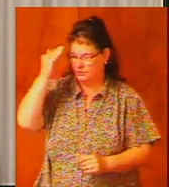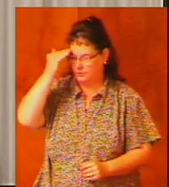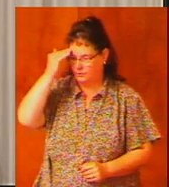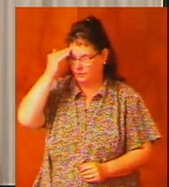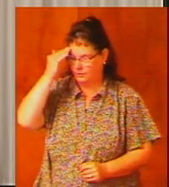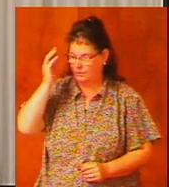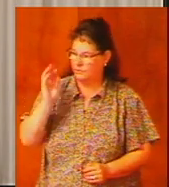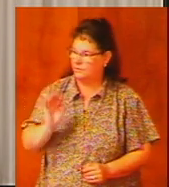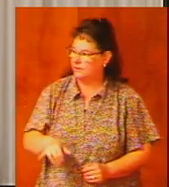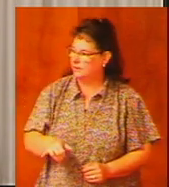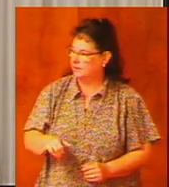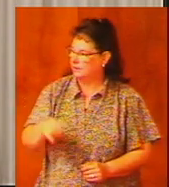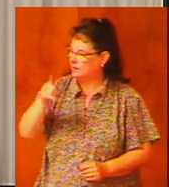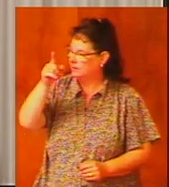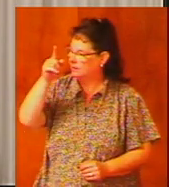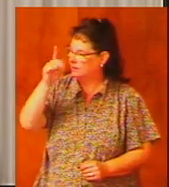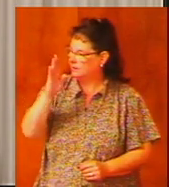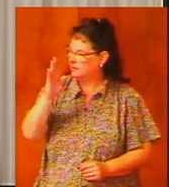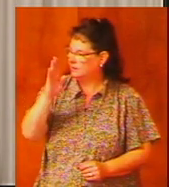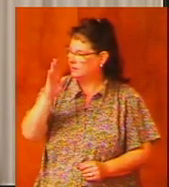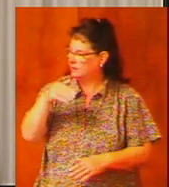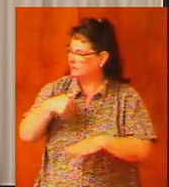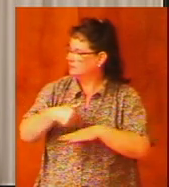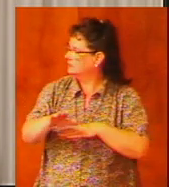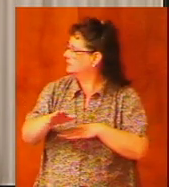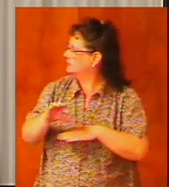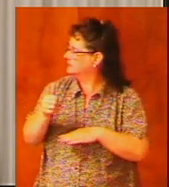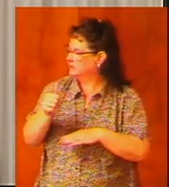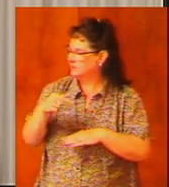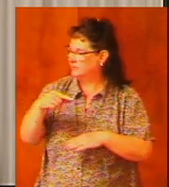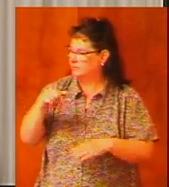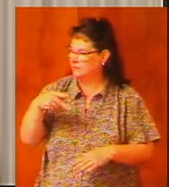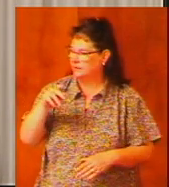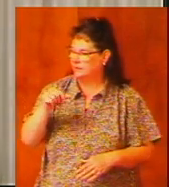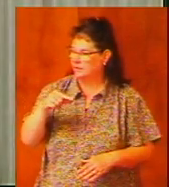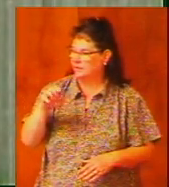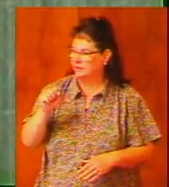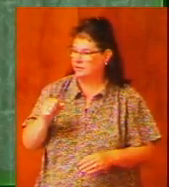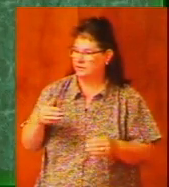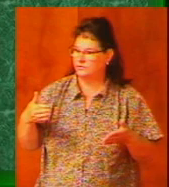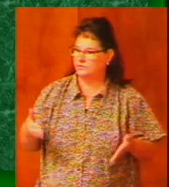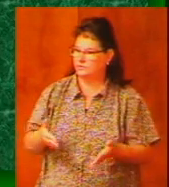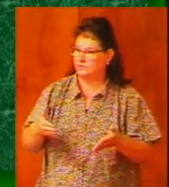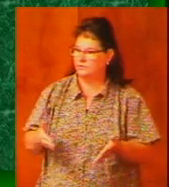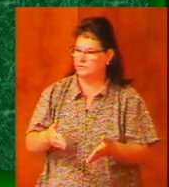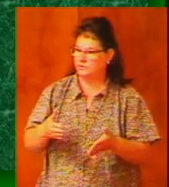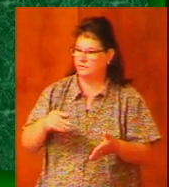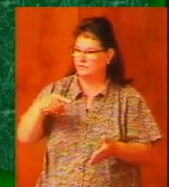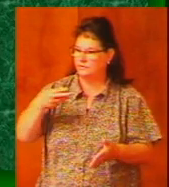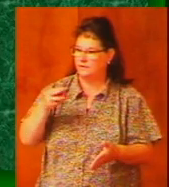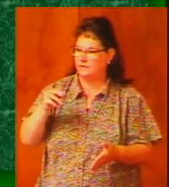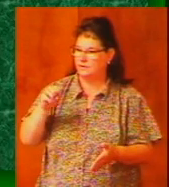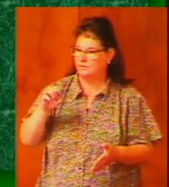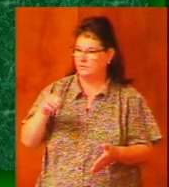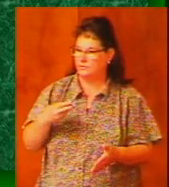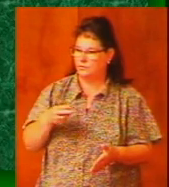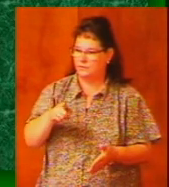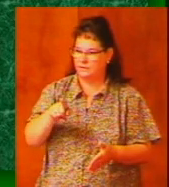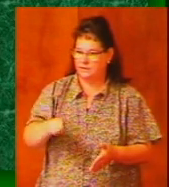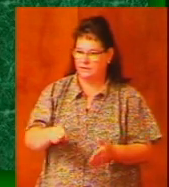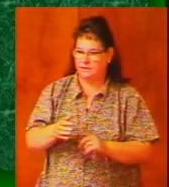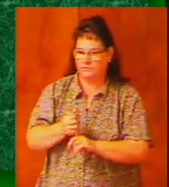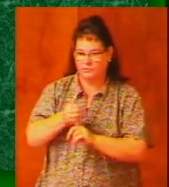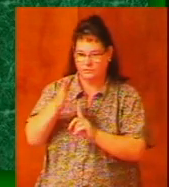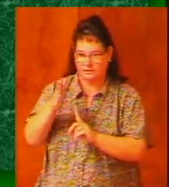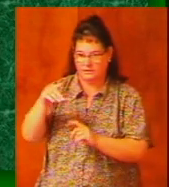God sent 10 plagues to convince Pharaoh that he needed to let Israel